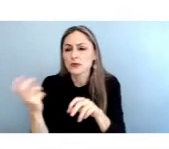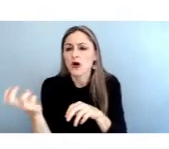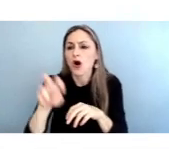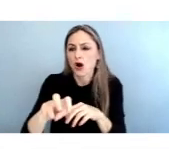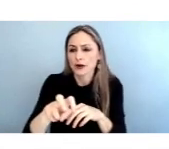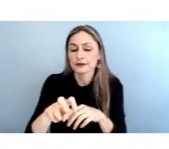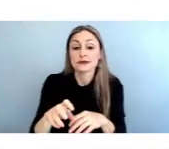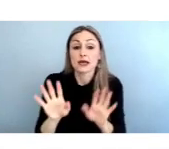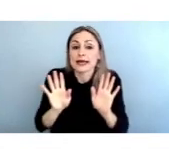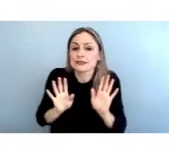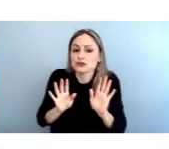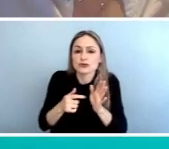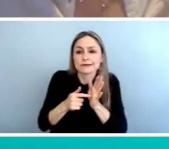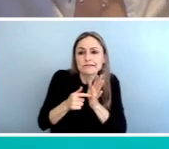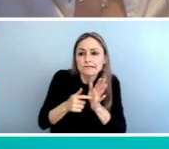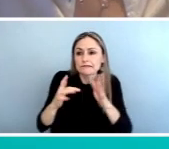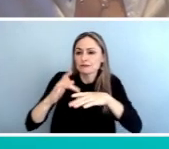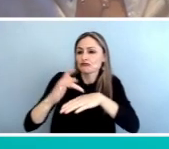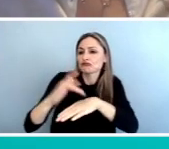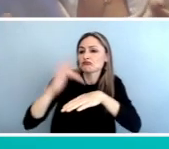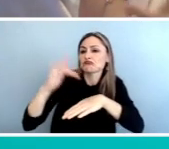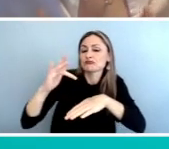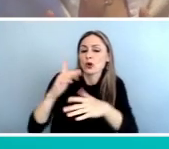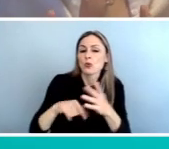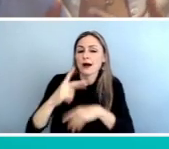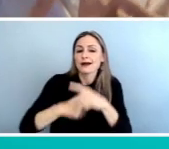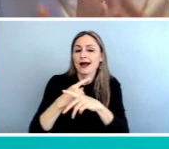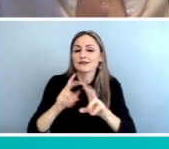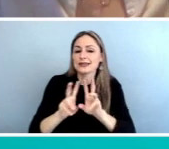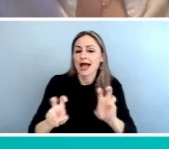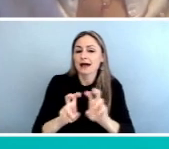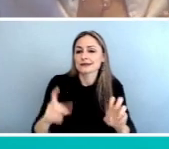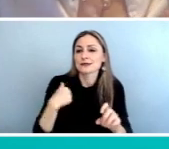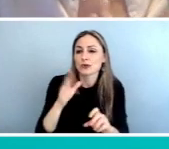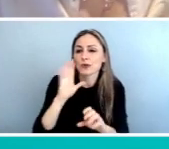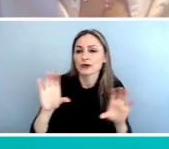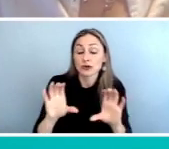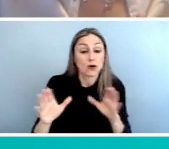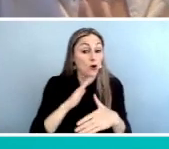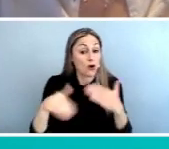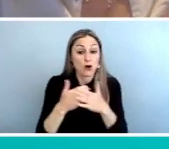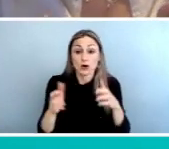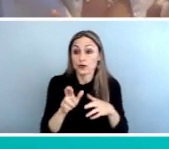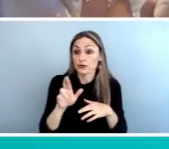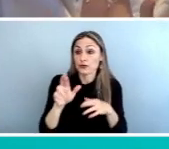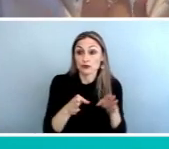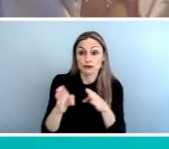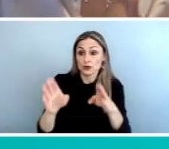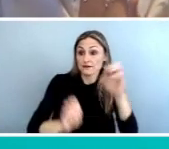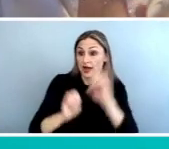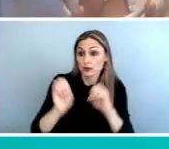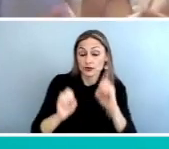indication it's a little bit of a taste of the type of analysis that we're going to do we will be sharing all of our route evaluations with the public and inviting people to